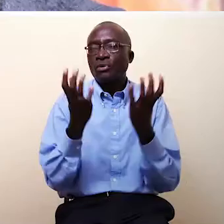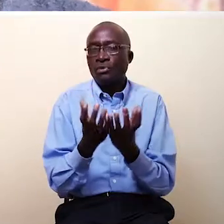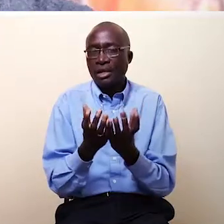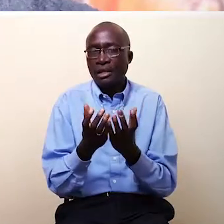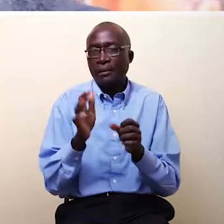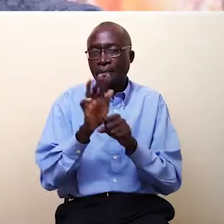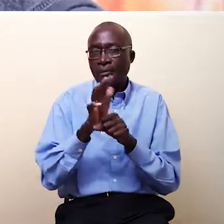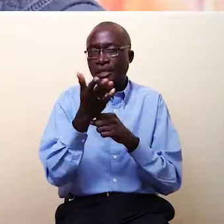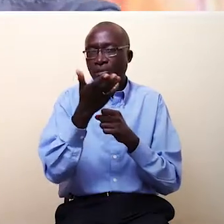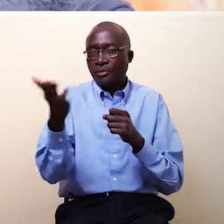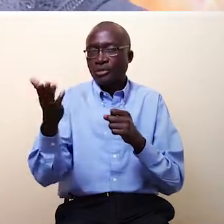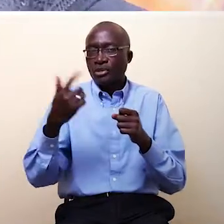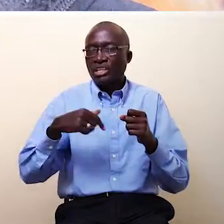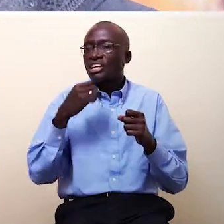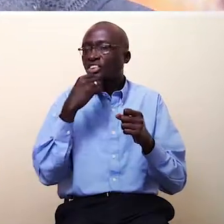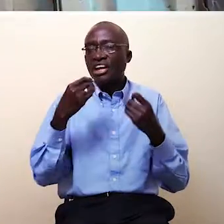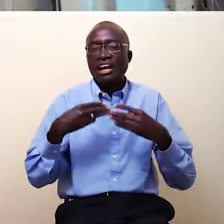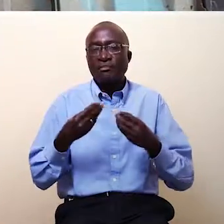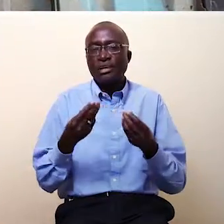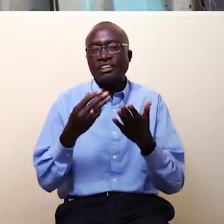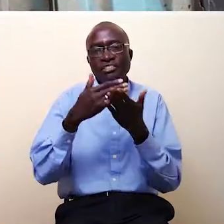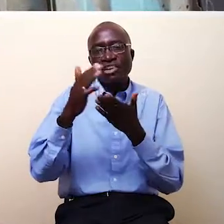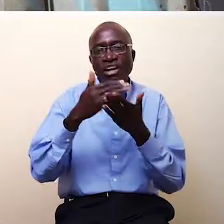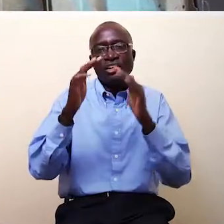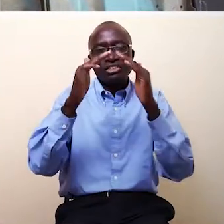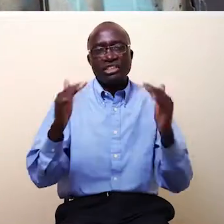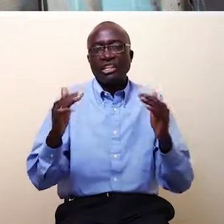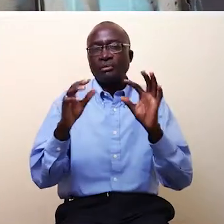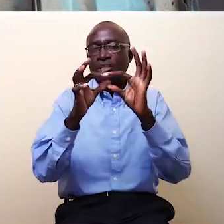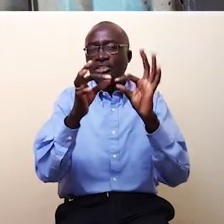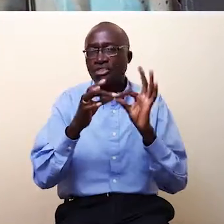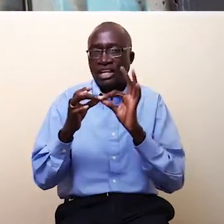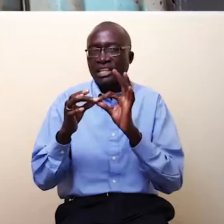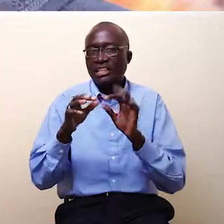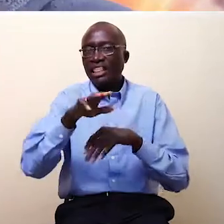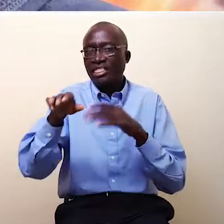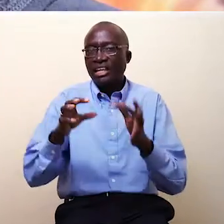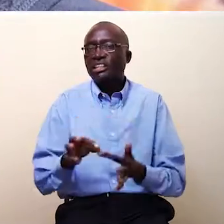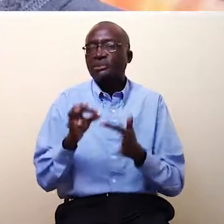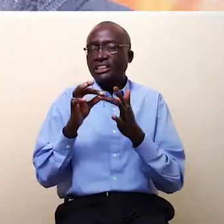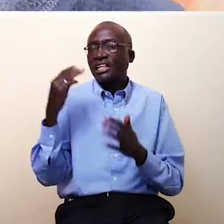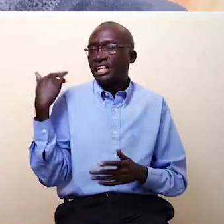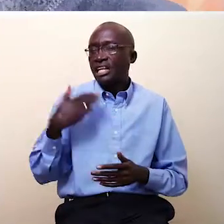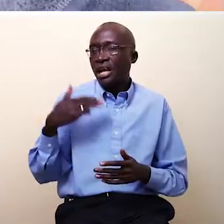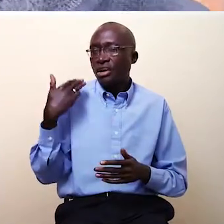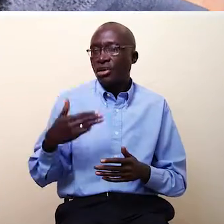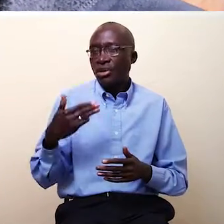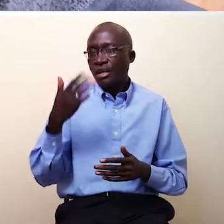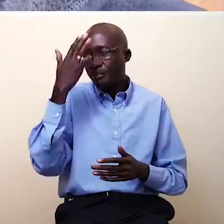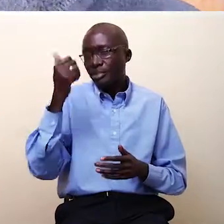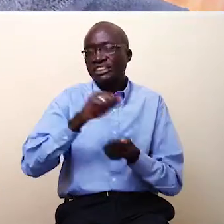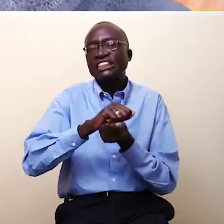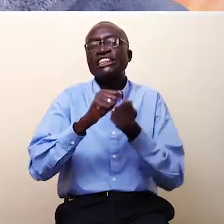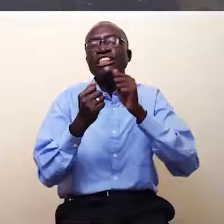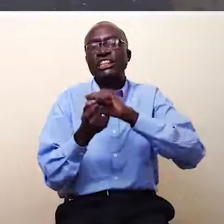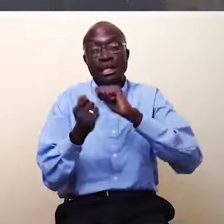Most of the guys who are in the United States are in the United States. Especially in Dandora, I've